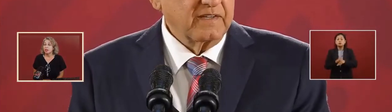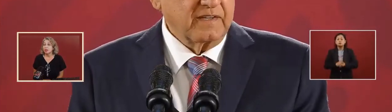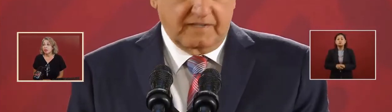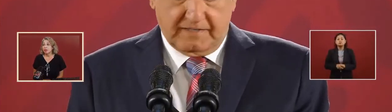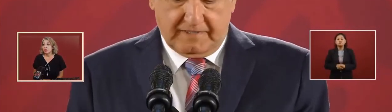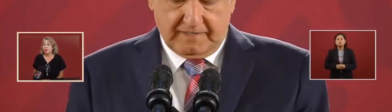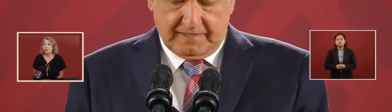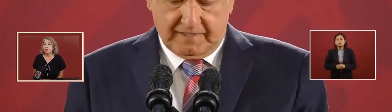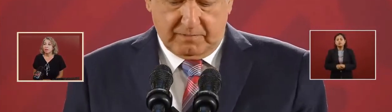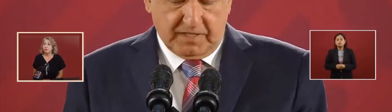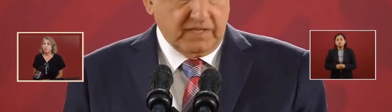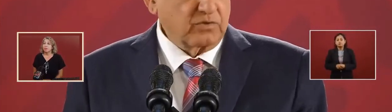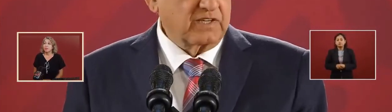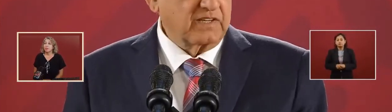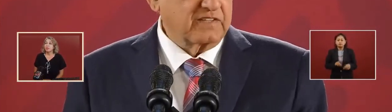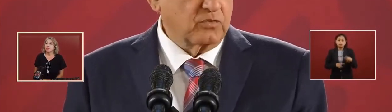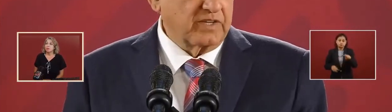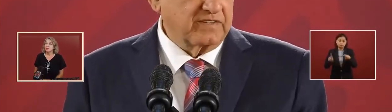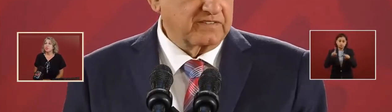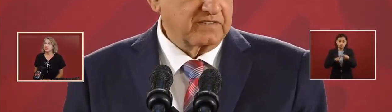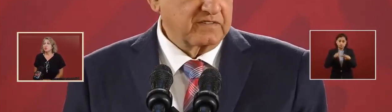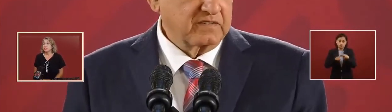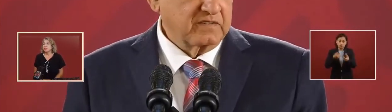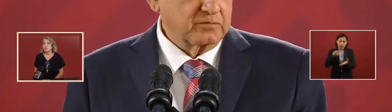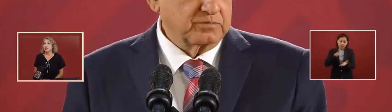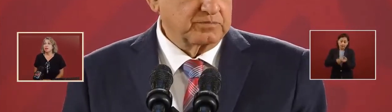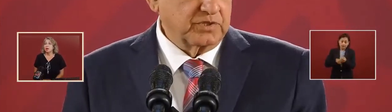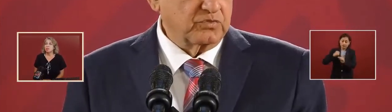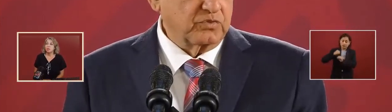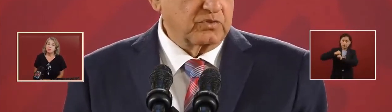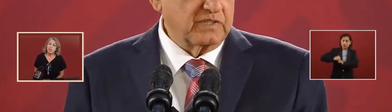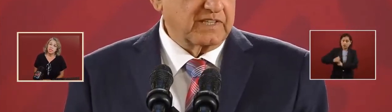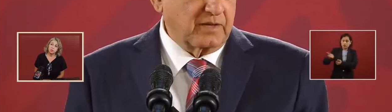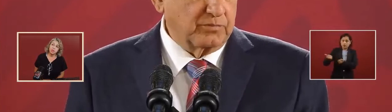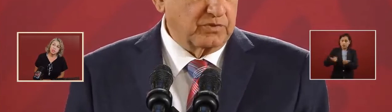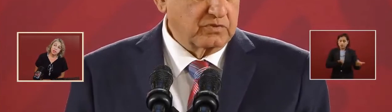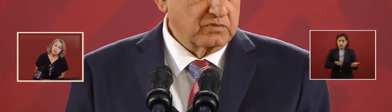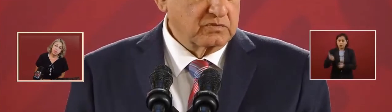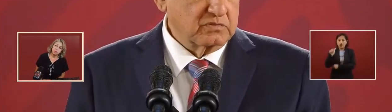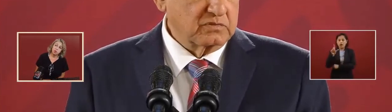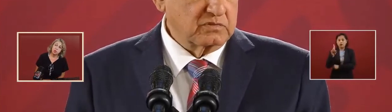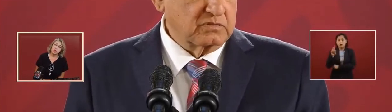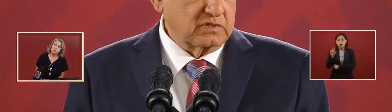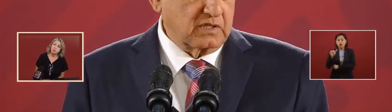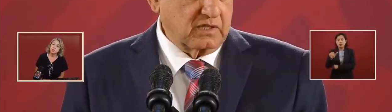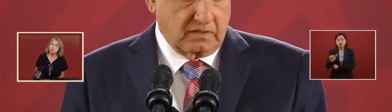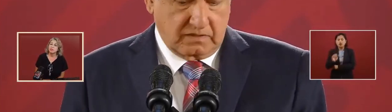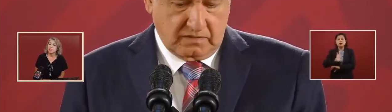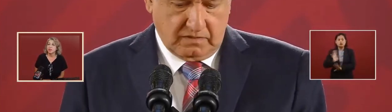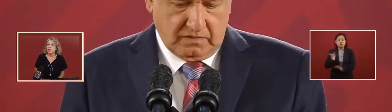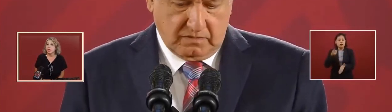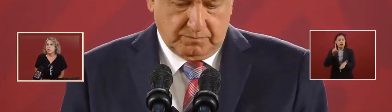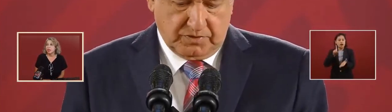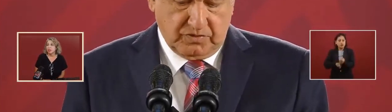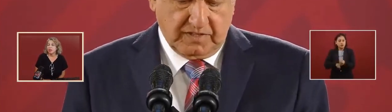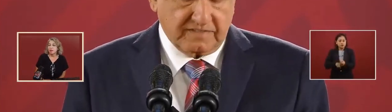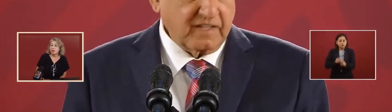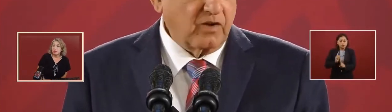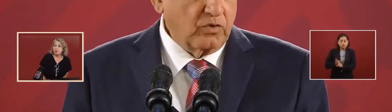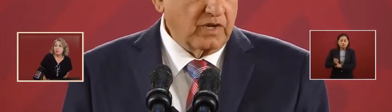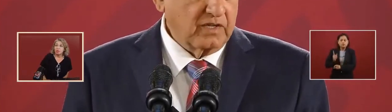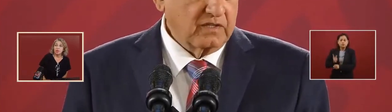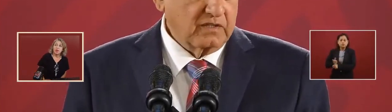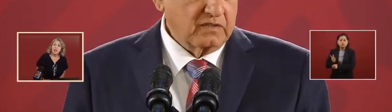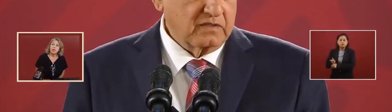which was the management of the port ports of entry and the person that is there